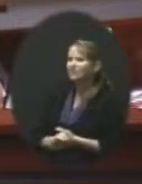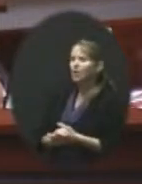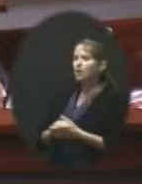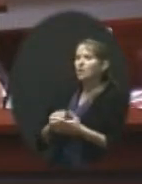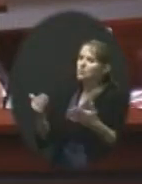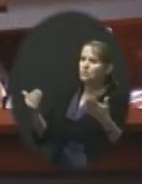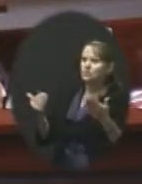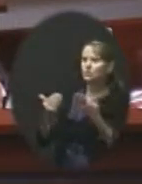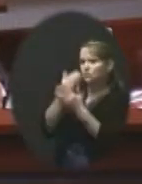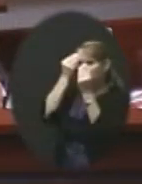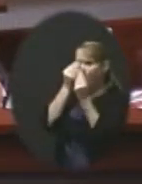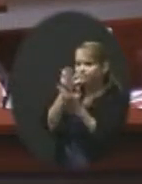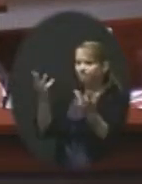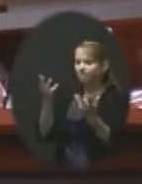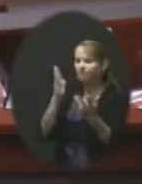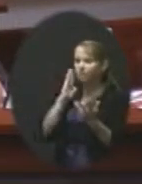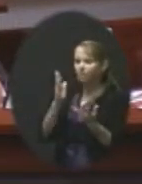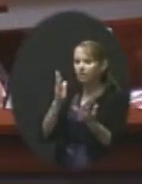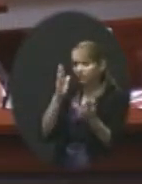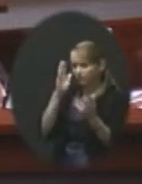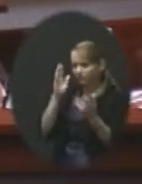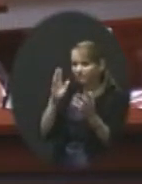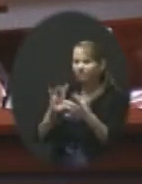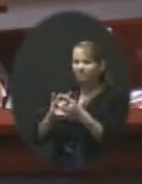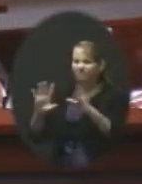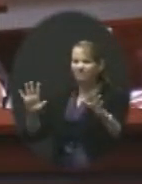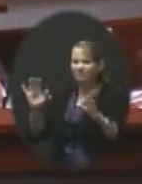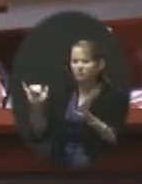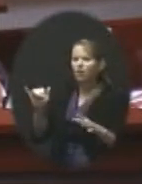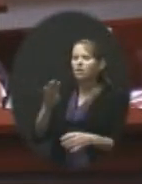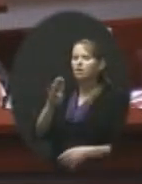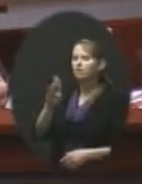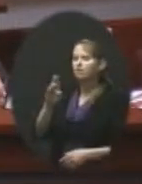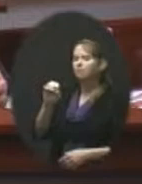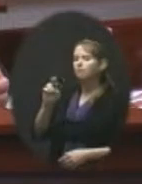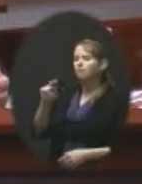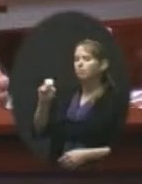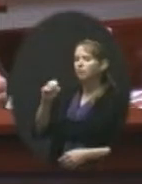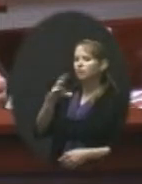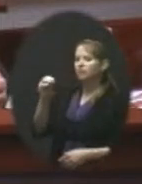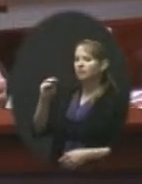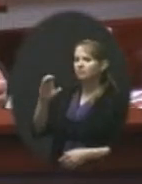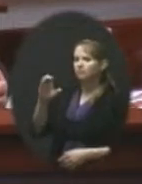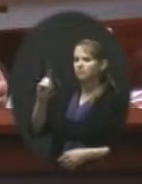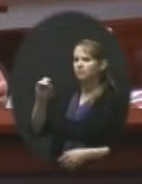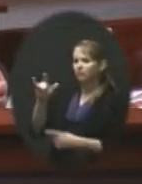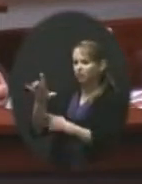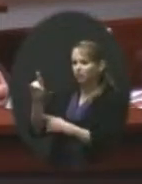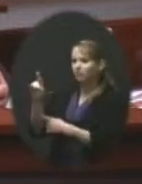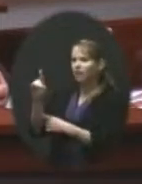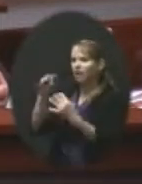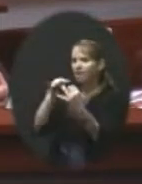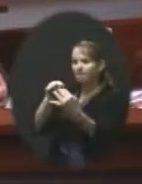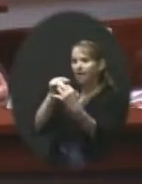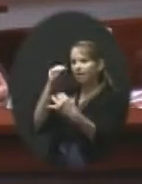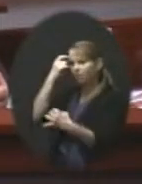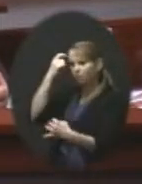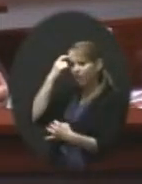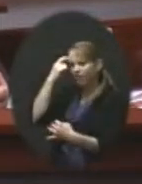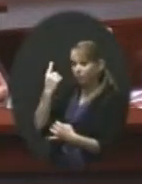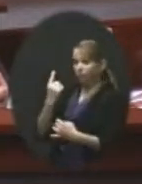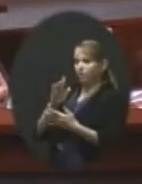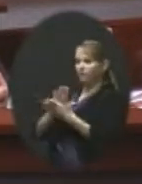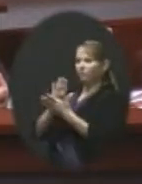releasing, but the Burns and McDonald Battle of the Brains, from which one of our schools won the competition in recent years. They have named